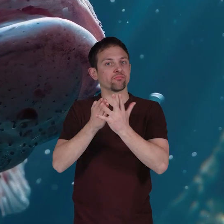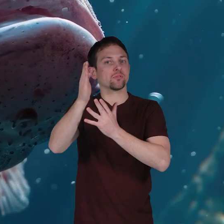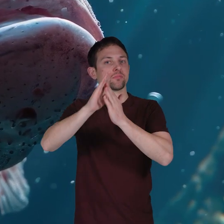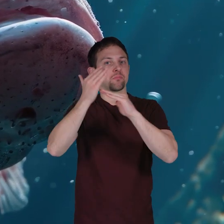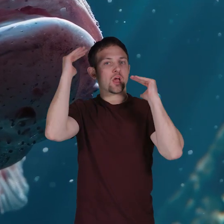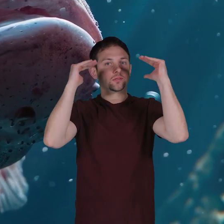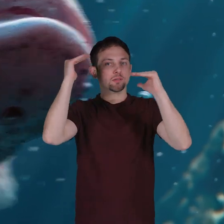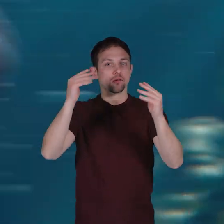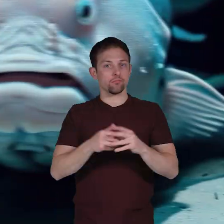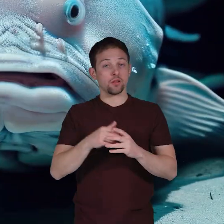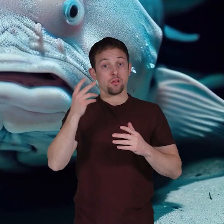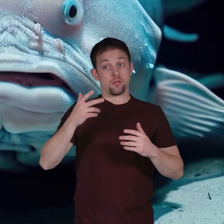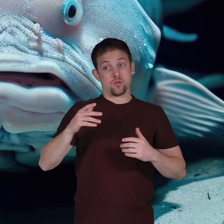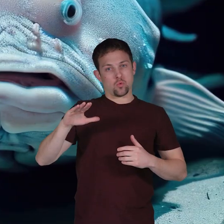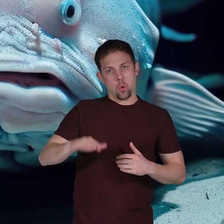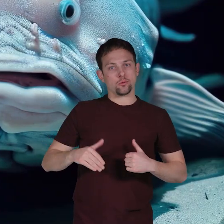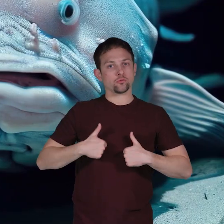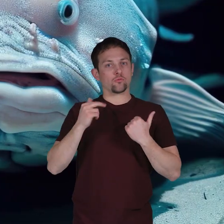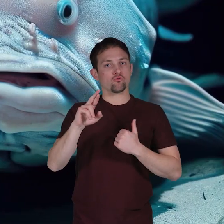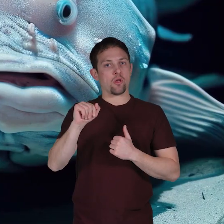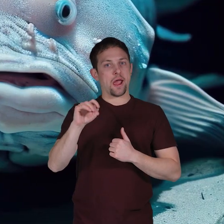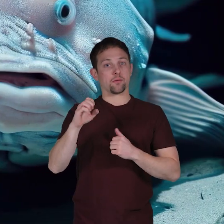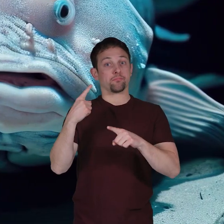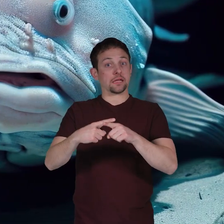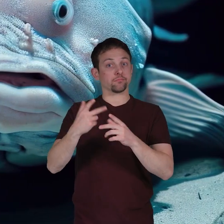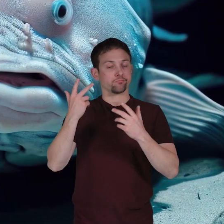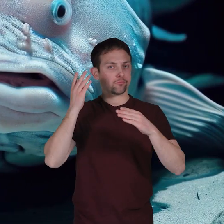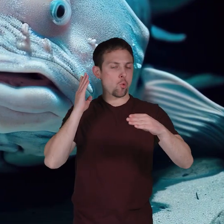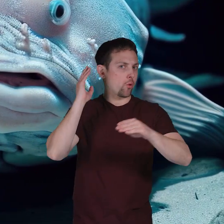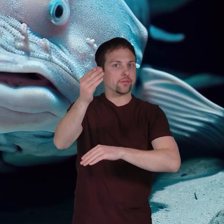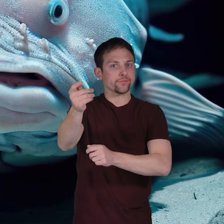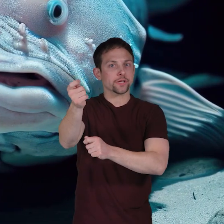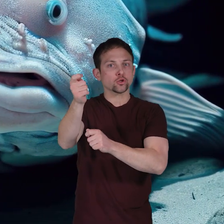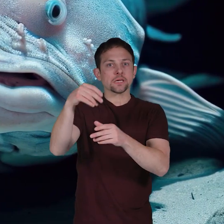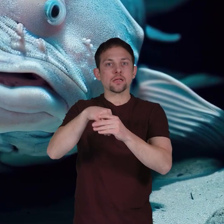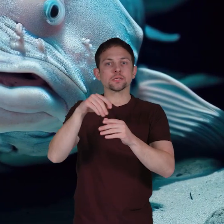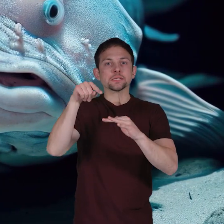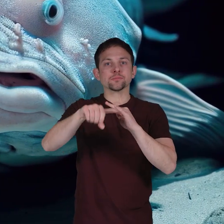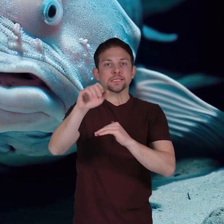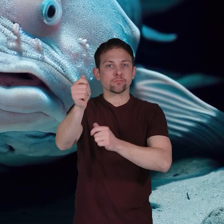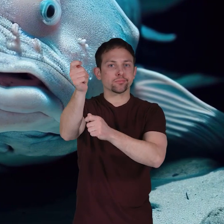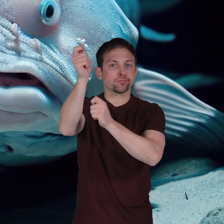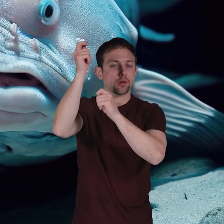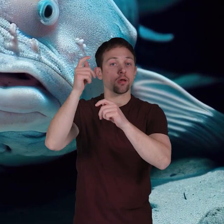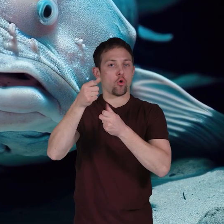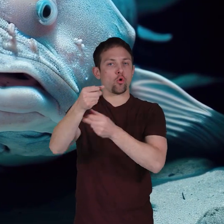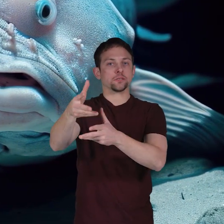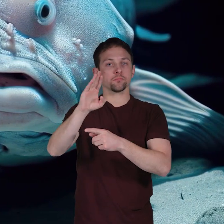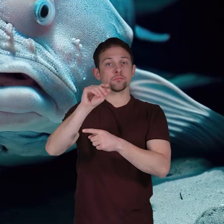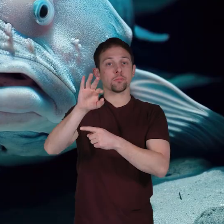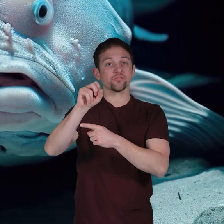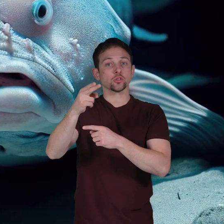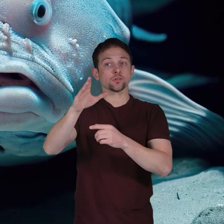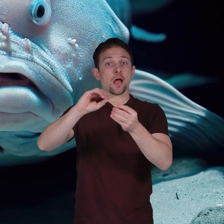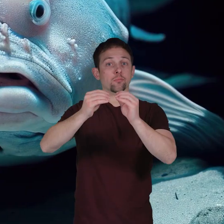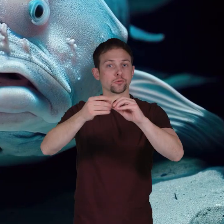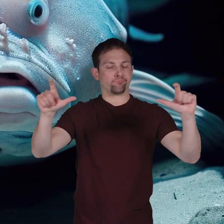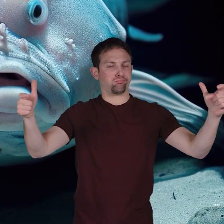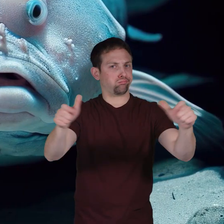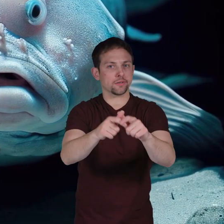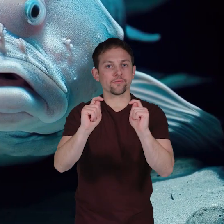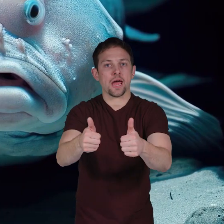survive to adulthood this low survival rate plus overfishing and deep sea trawling have caused the blobfish